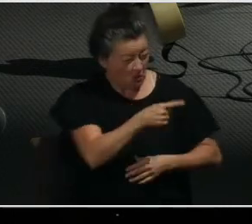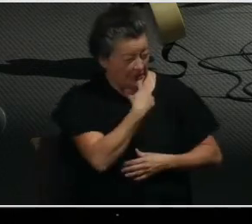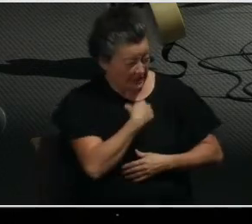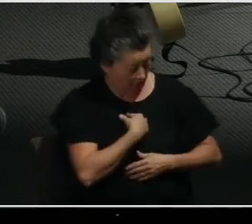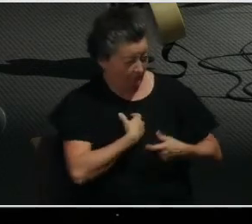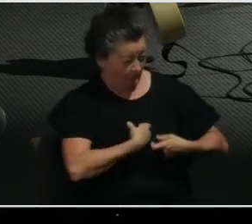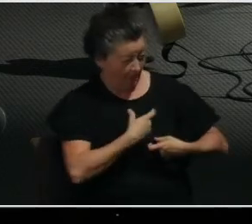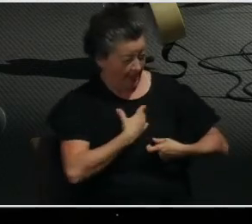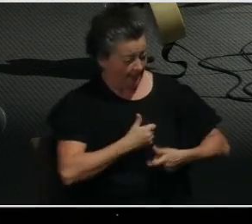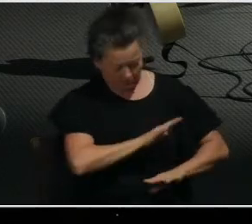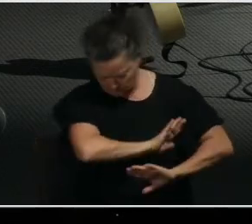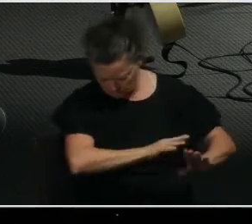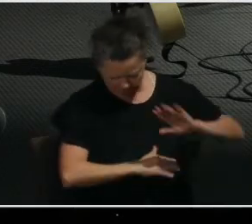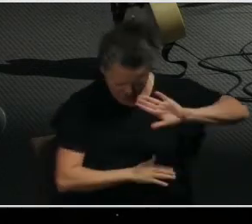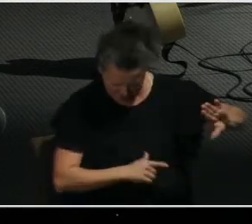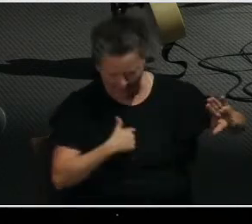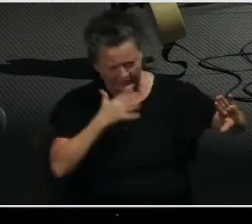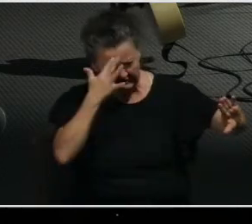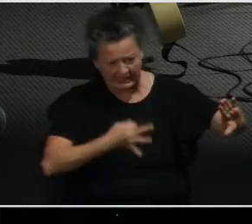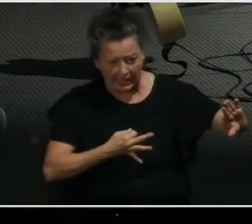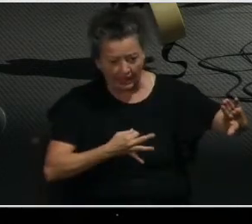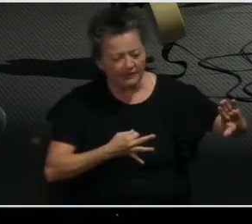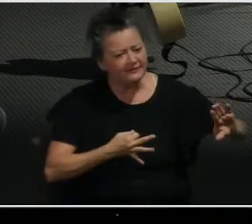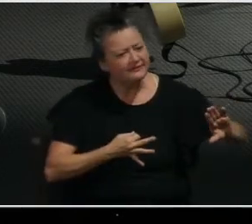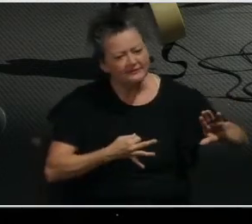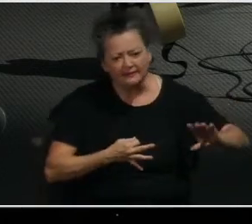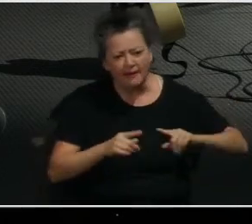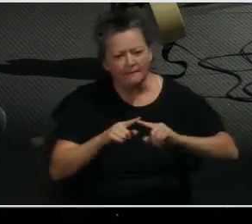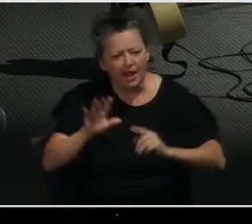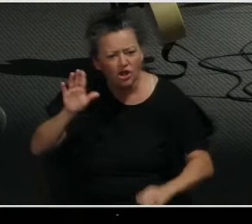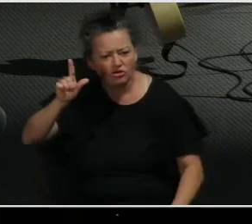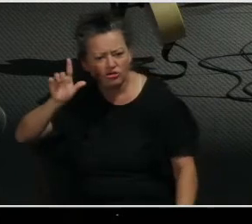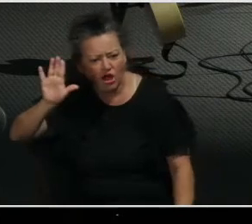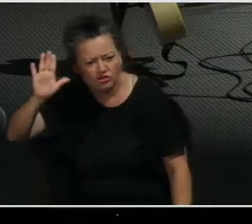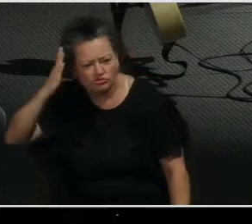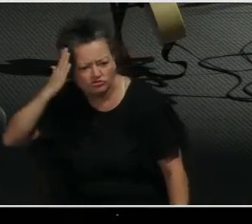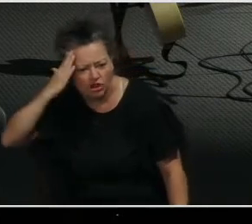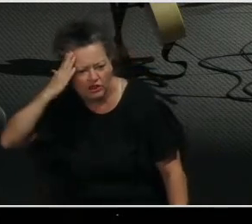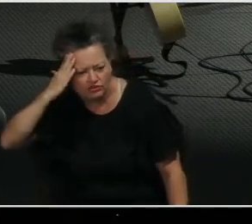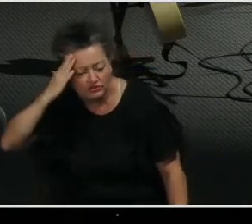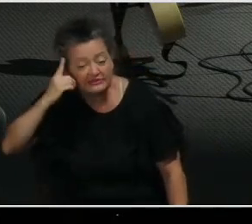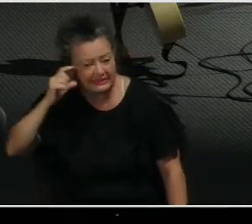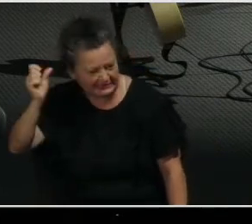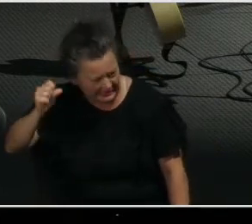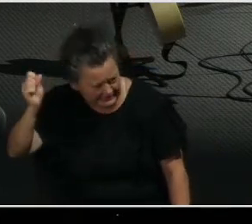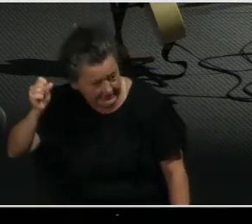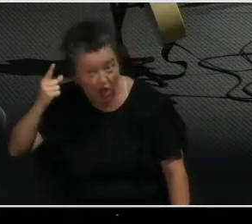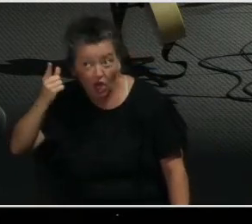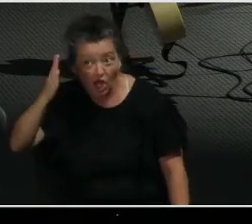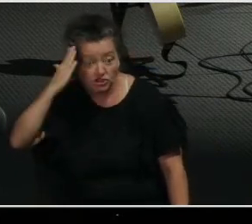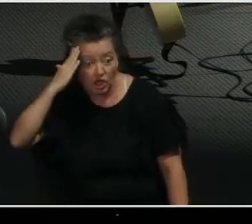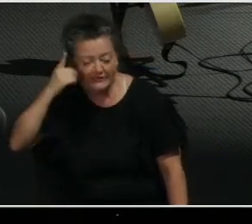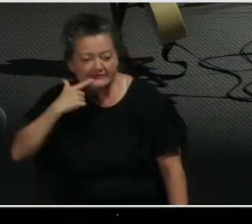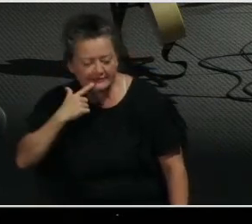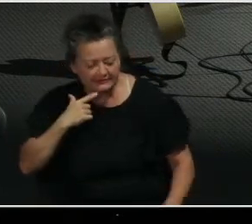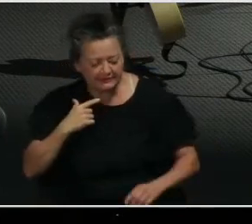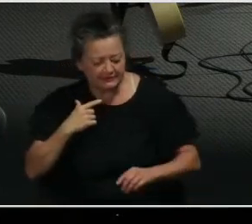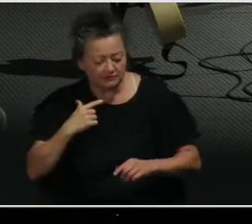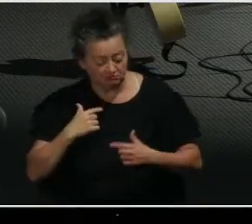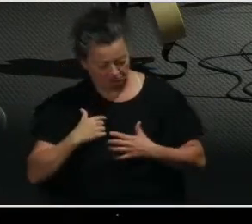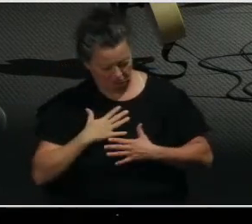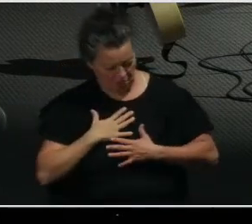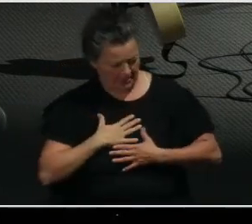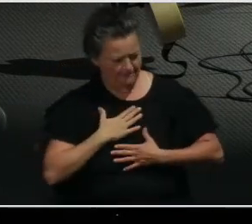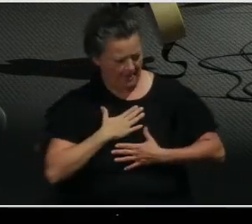And the knowledge of God's will with spiritual wisdom and understanding says, yes, it is your body, but this also is a